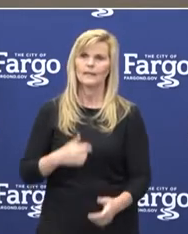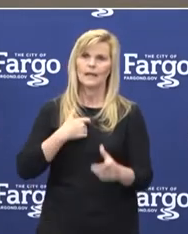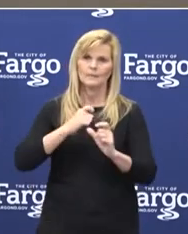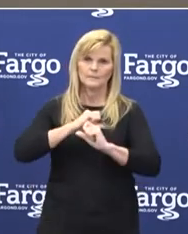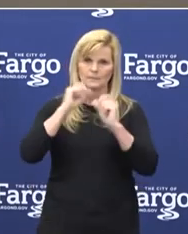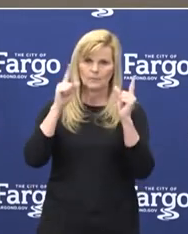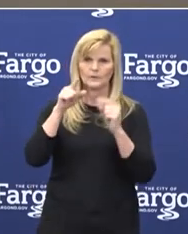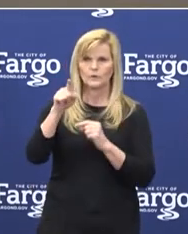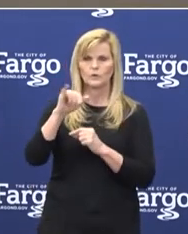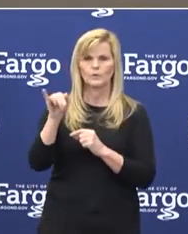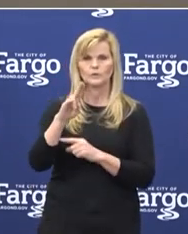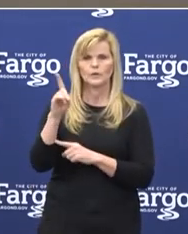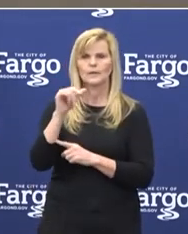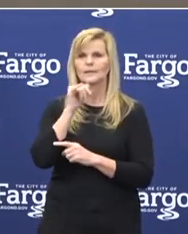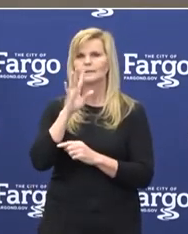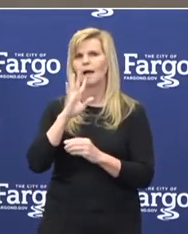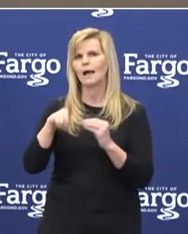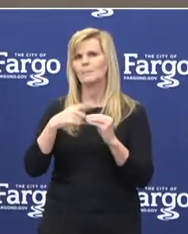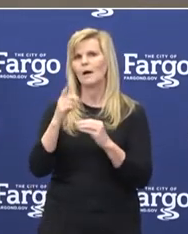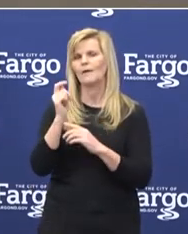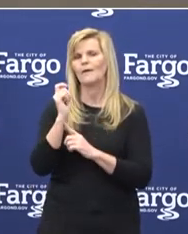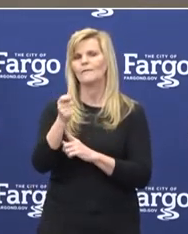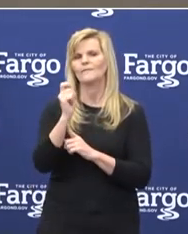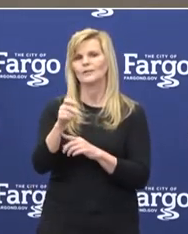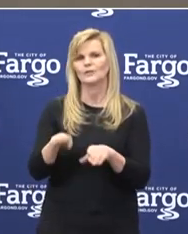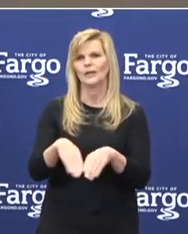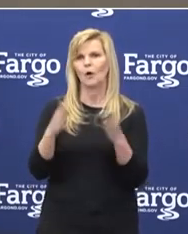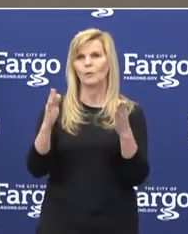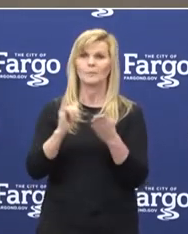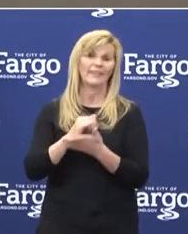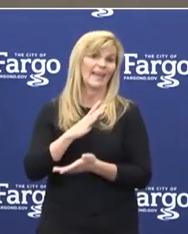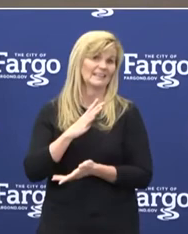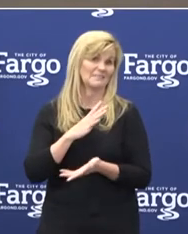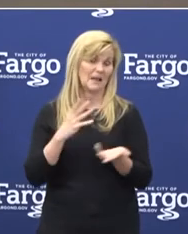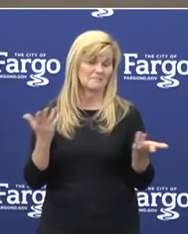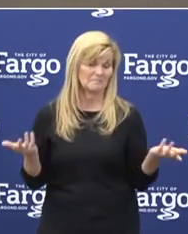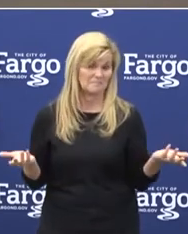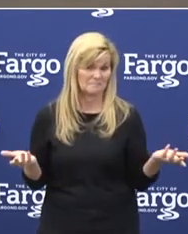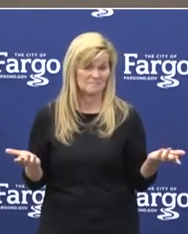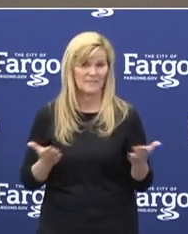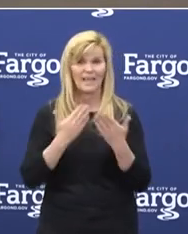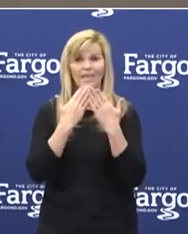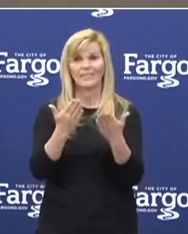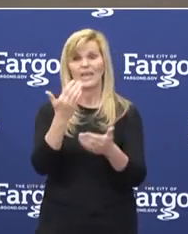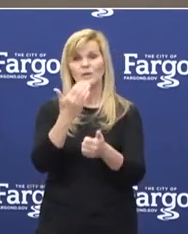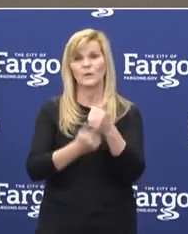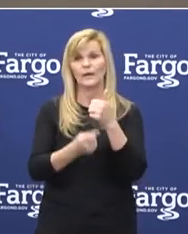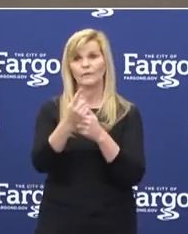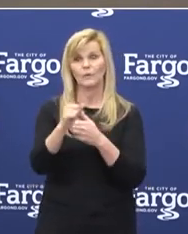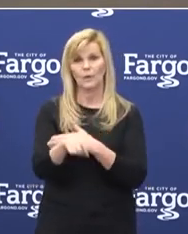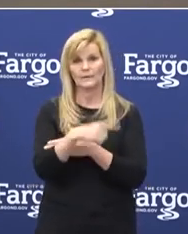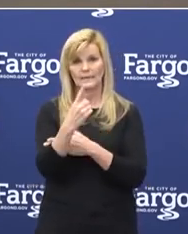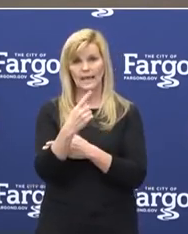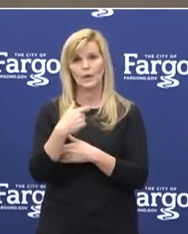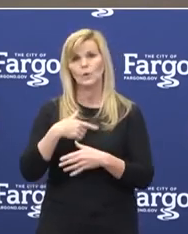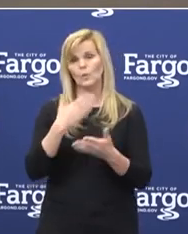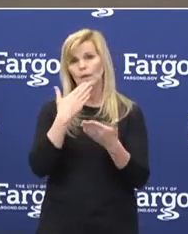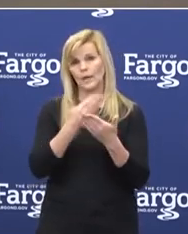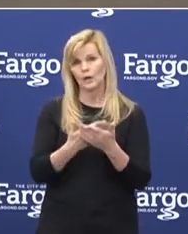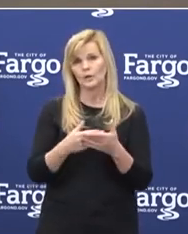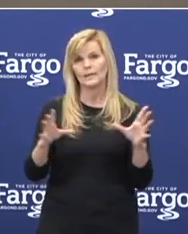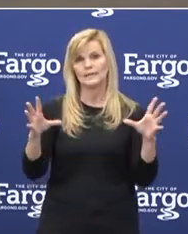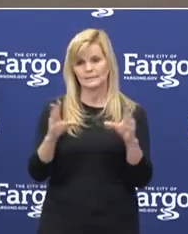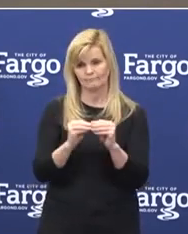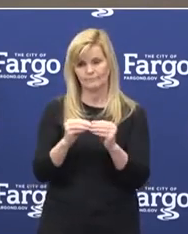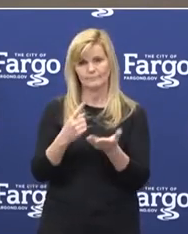Mayor Judd didn't talk about that fishing opener, but that's fine. Thank you for everybody today. We had a good session. I think it's very informative to the